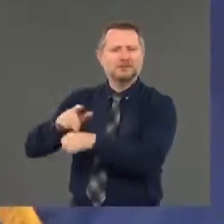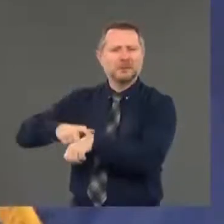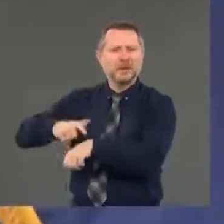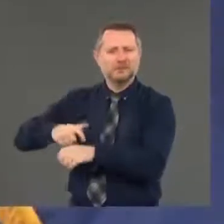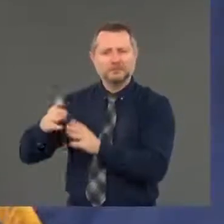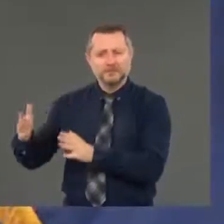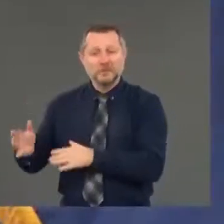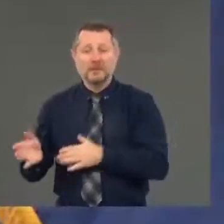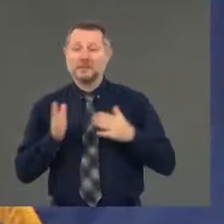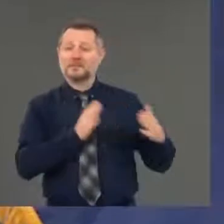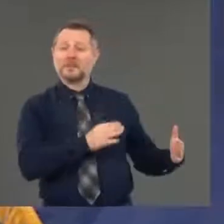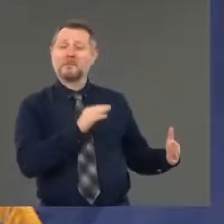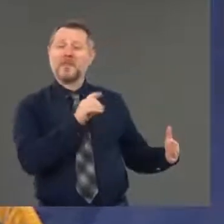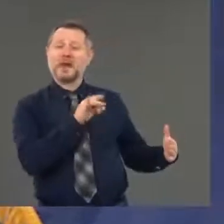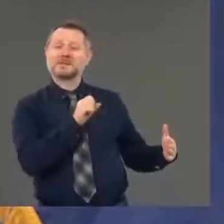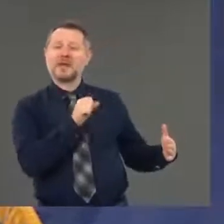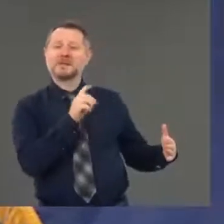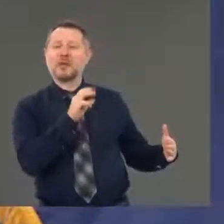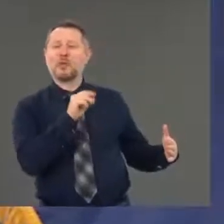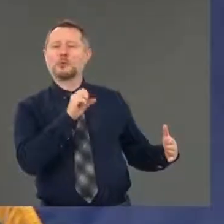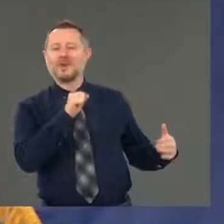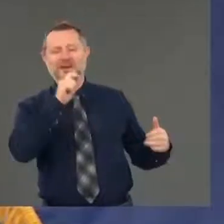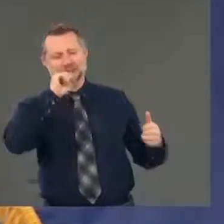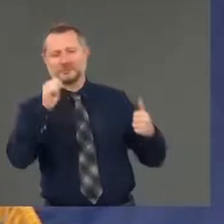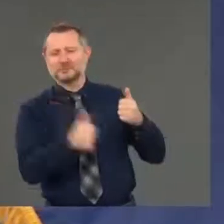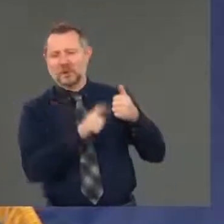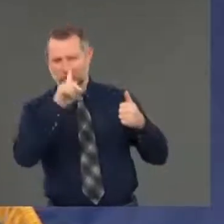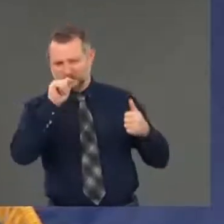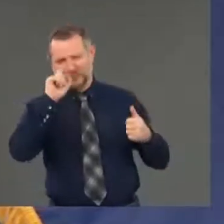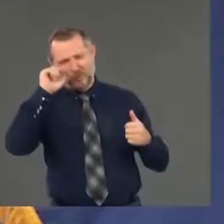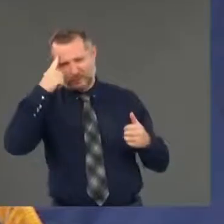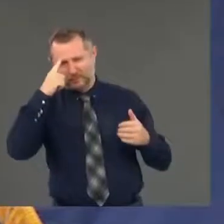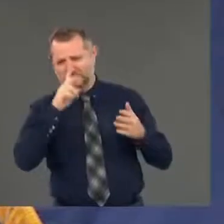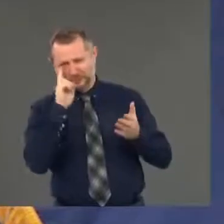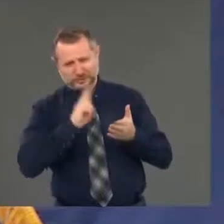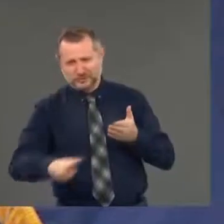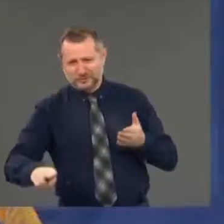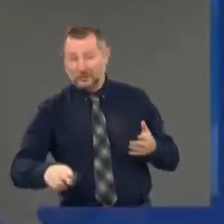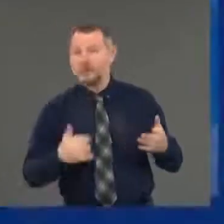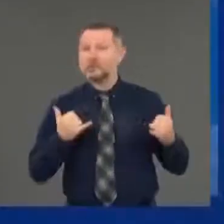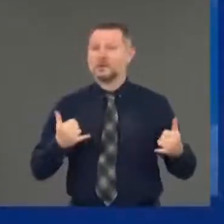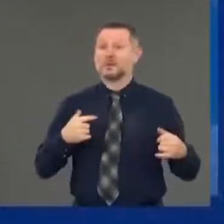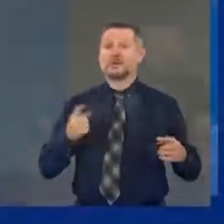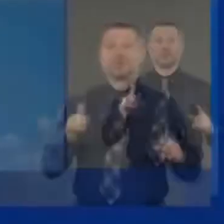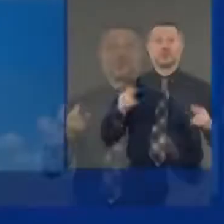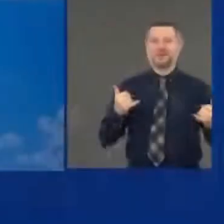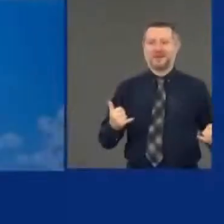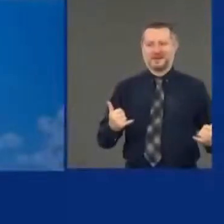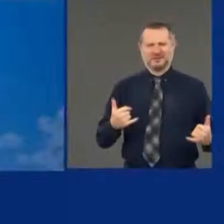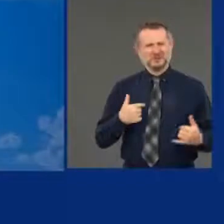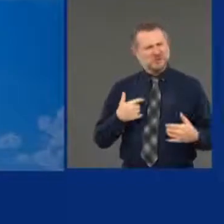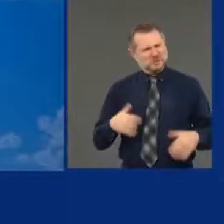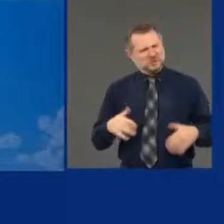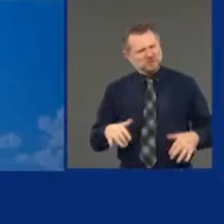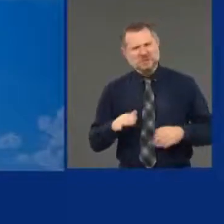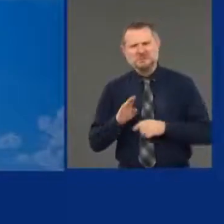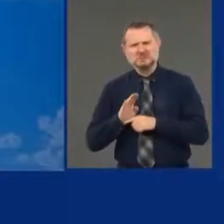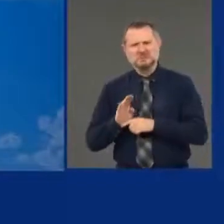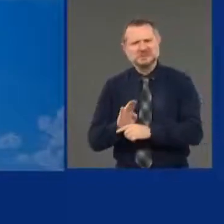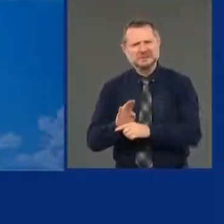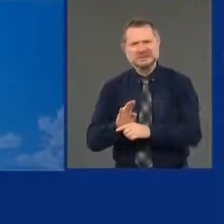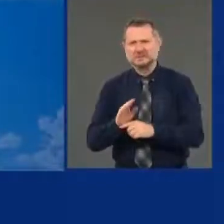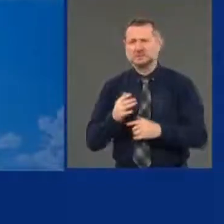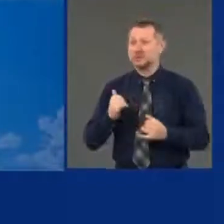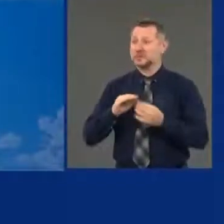Let's talk about where we are today. It's another busy day. Day 101 of dealing with the